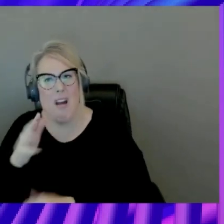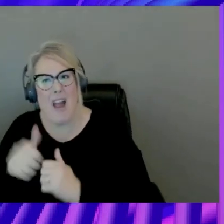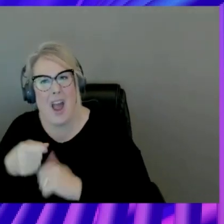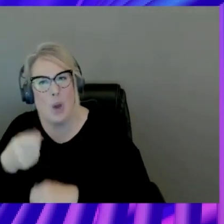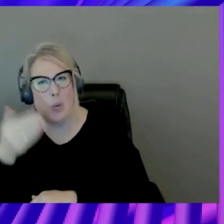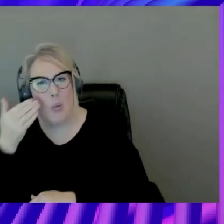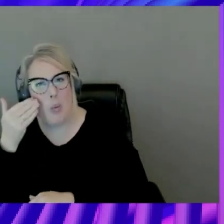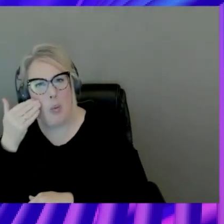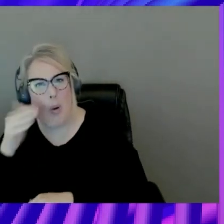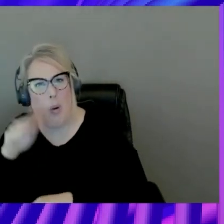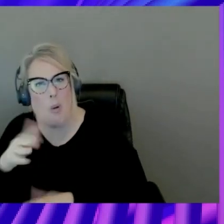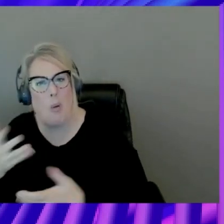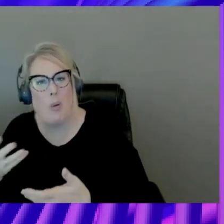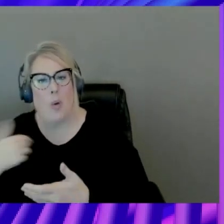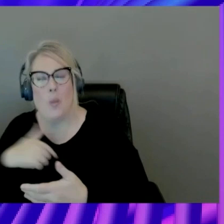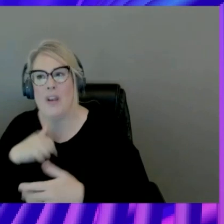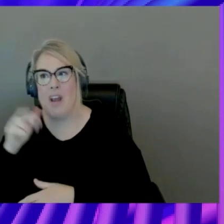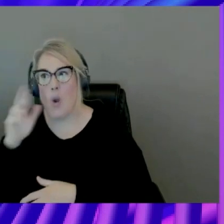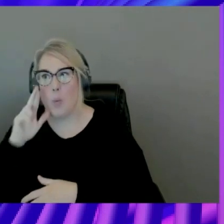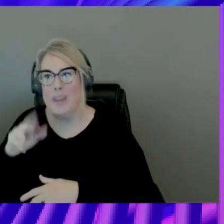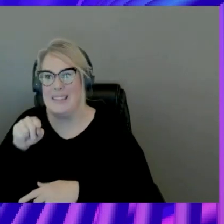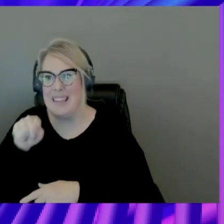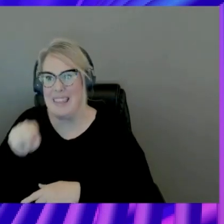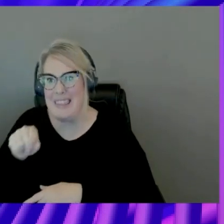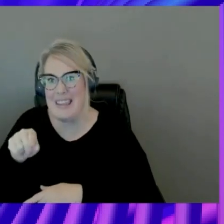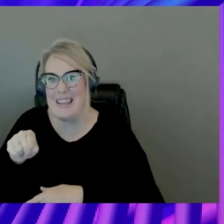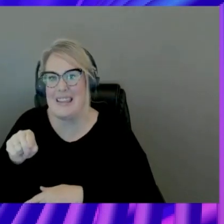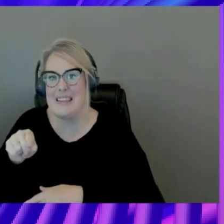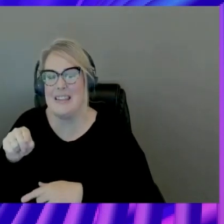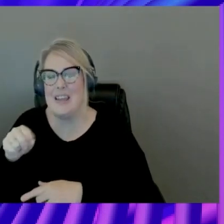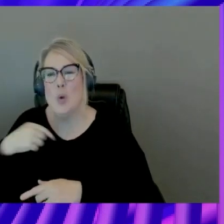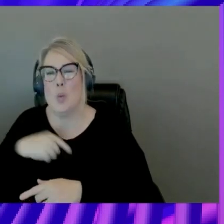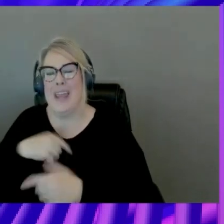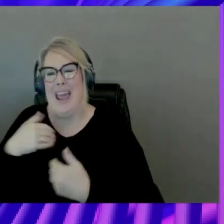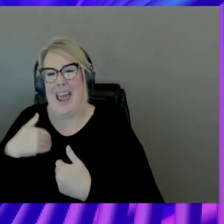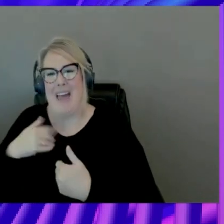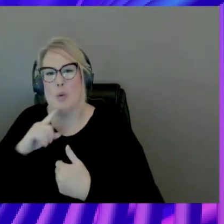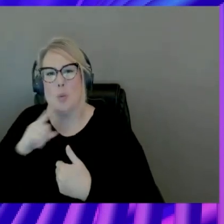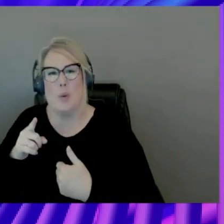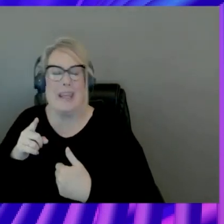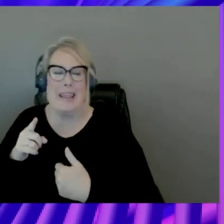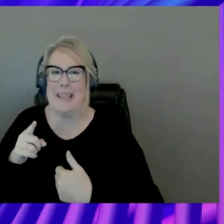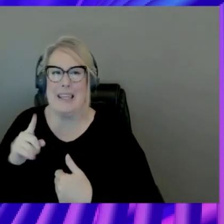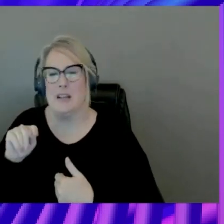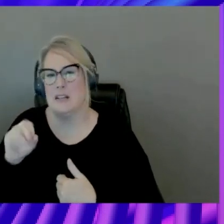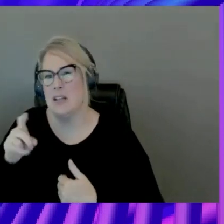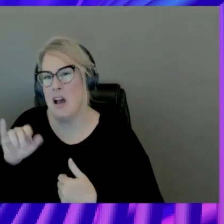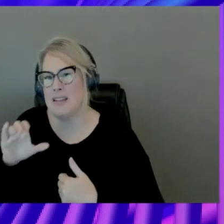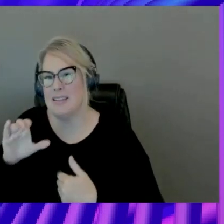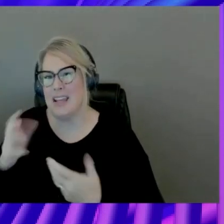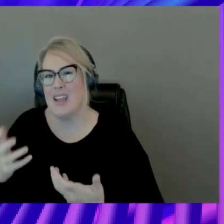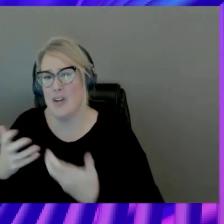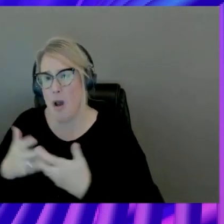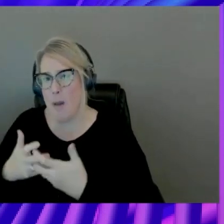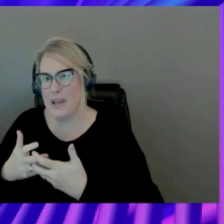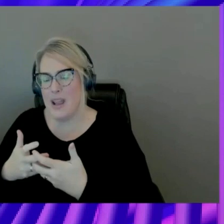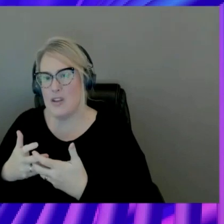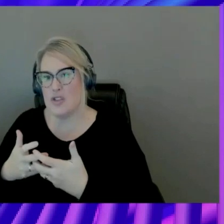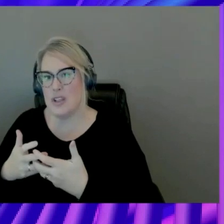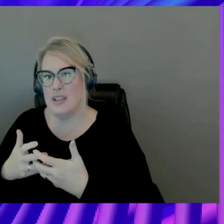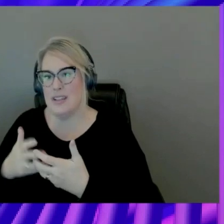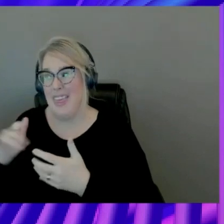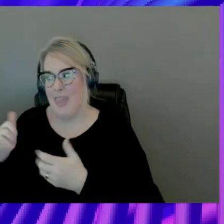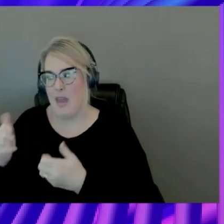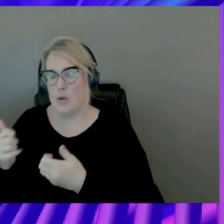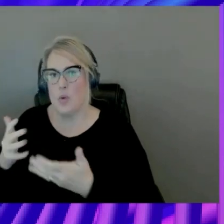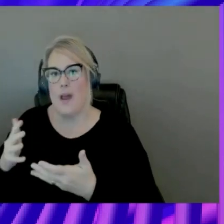instance is actually this. We call it toxic combinations that we really need to focus on. And that drives a change because now you gain more trust.